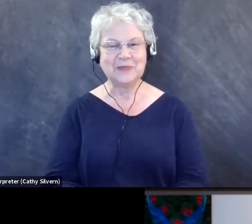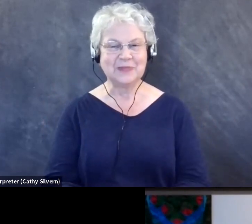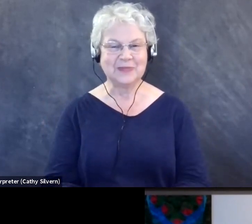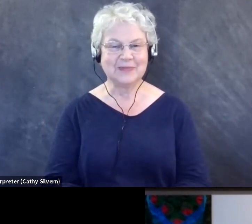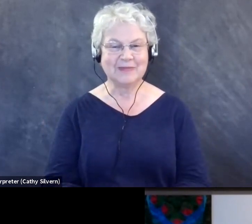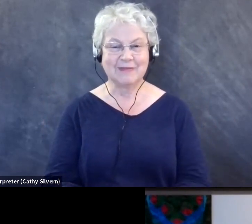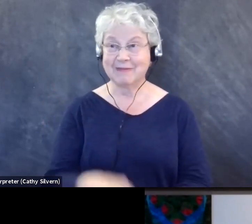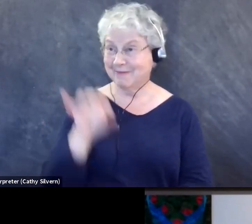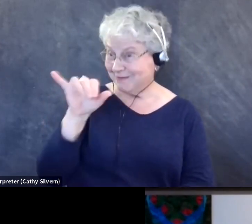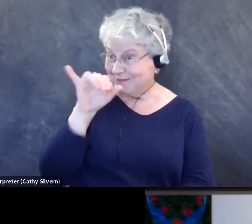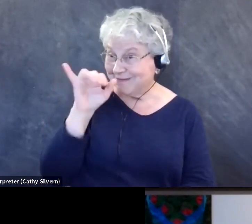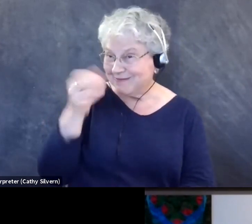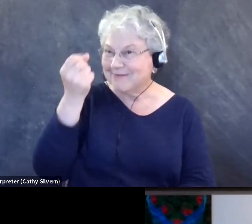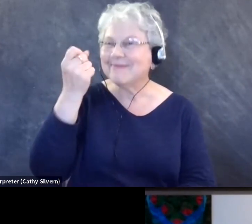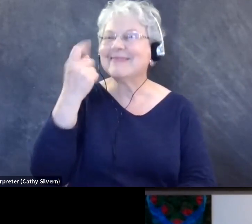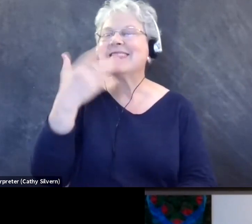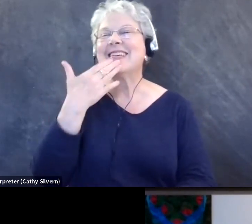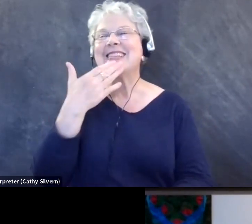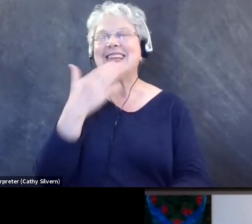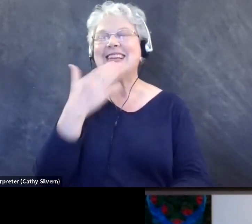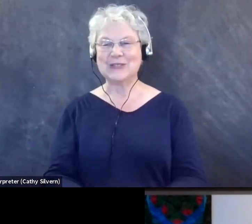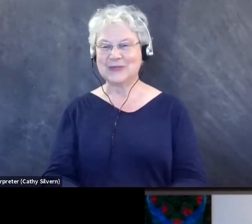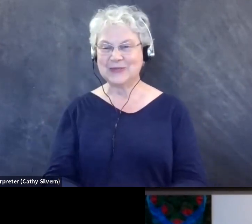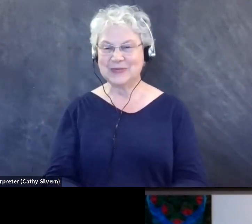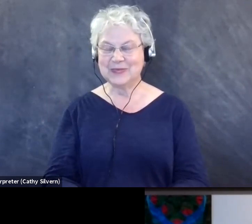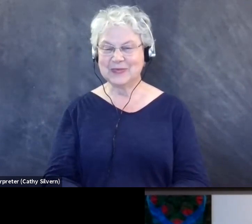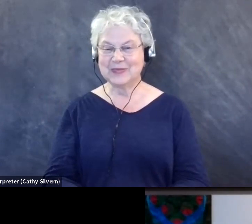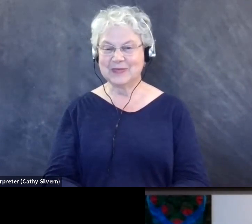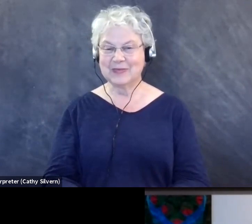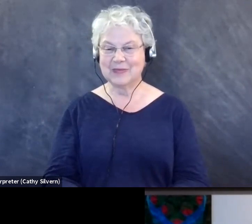Sure. Yeah, absolutely. Thank you. Thank you for sharing that. Um,